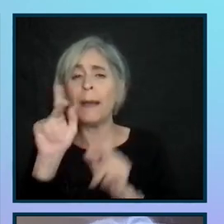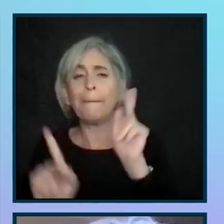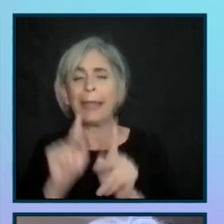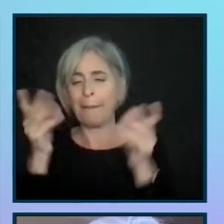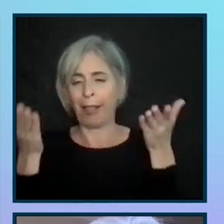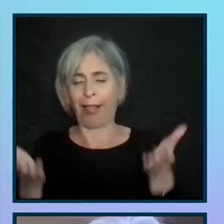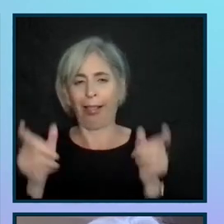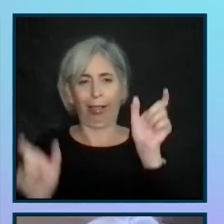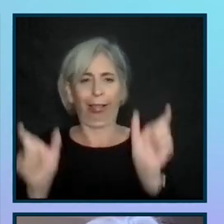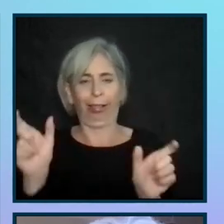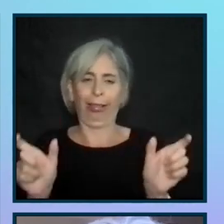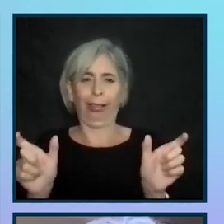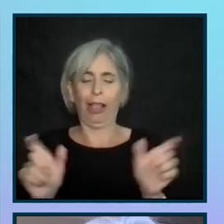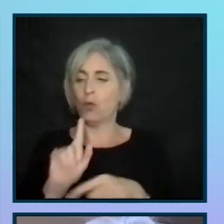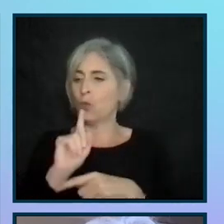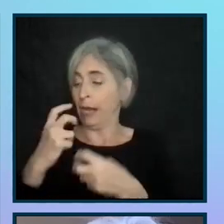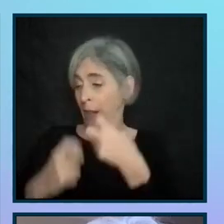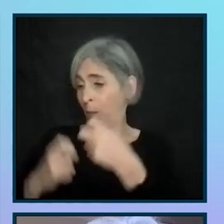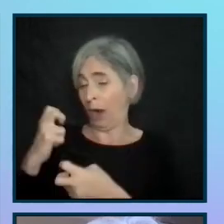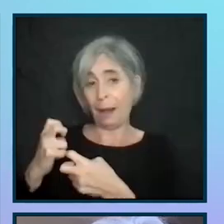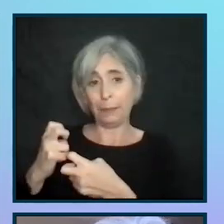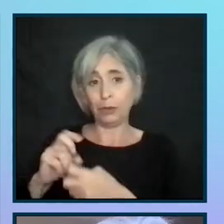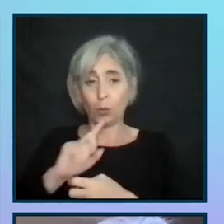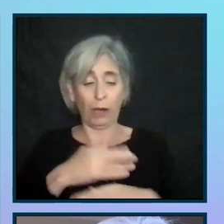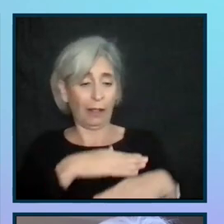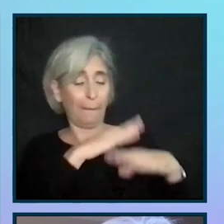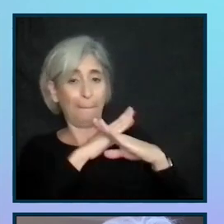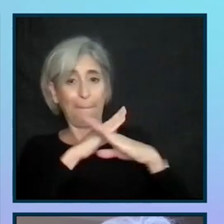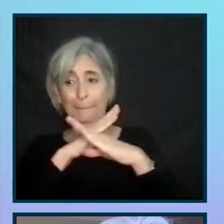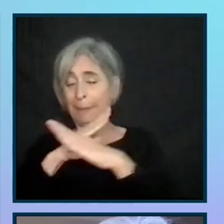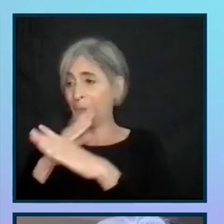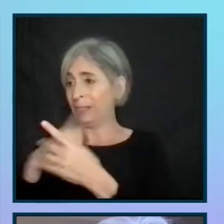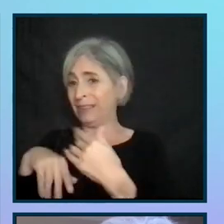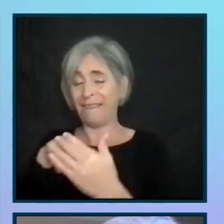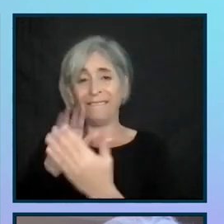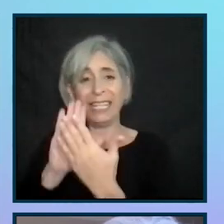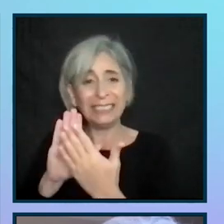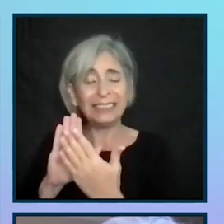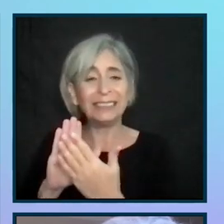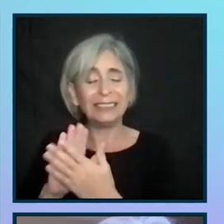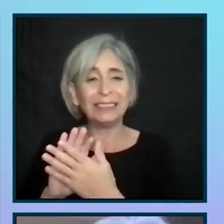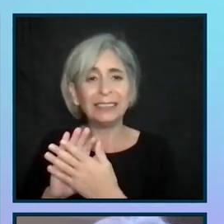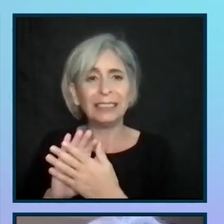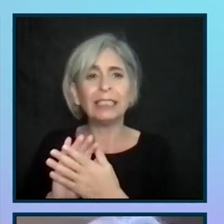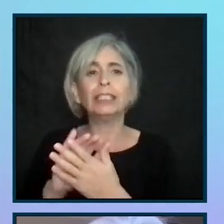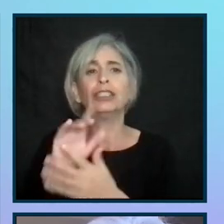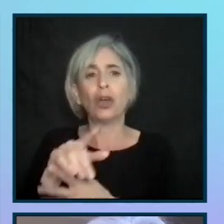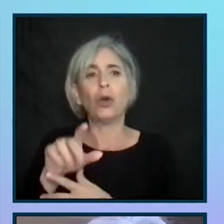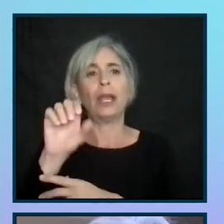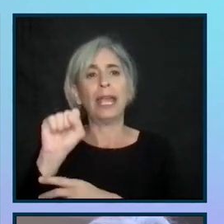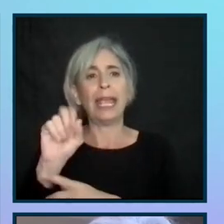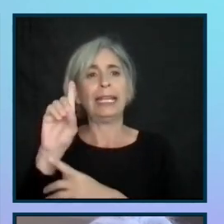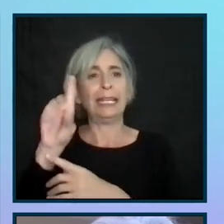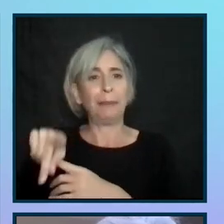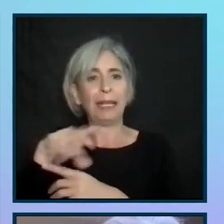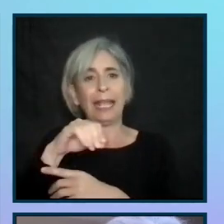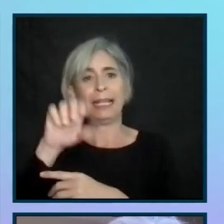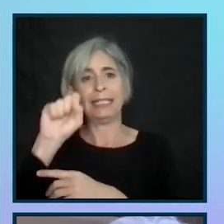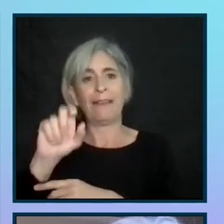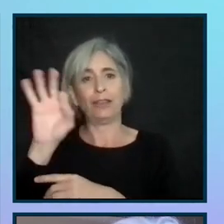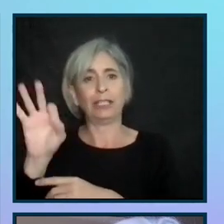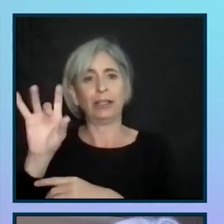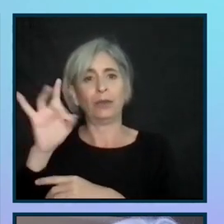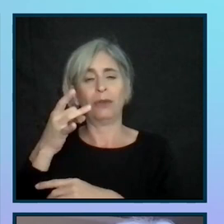claims or real problems or real barriers faced. So in ADP and the San Francisco Lighthouse, they did file a lawsuit,